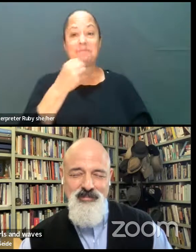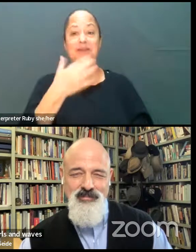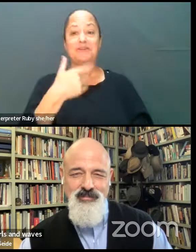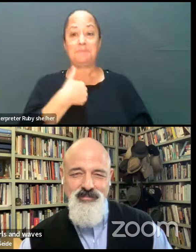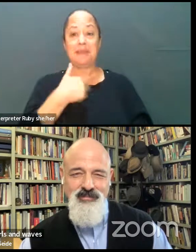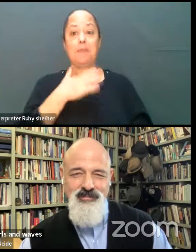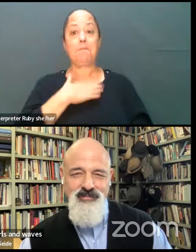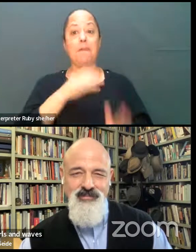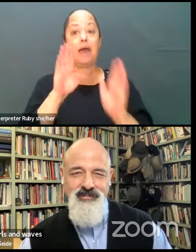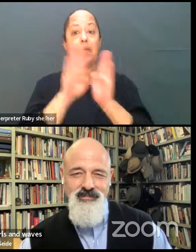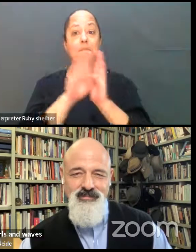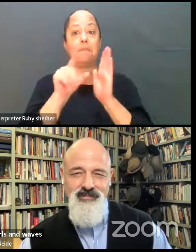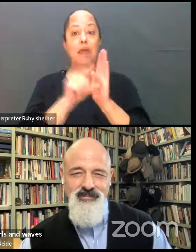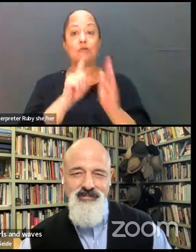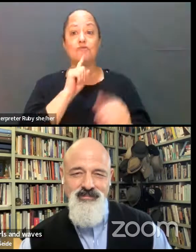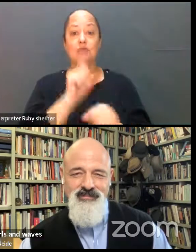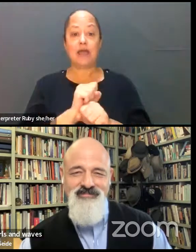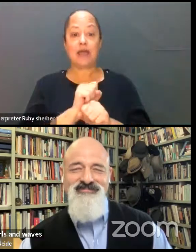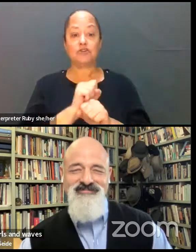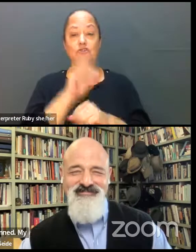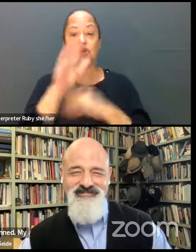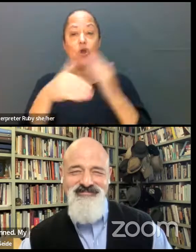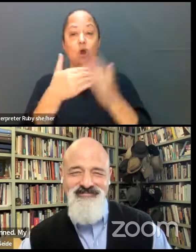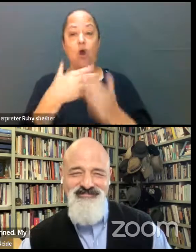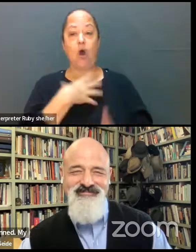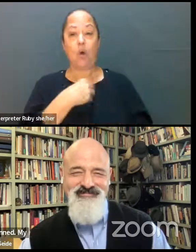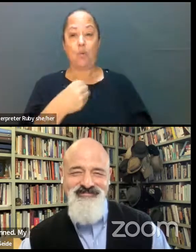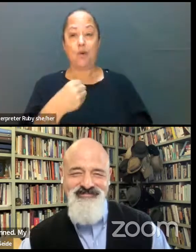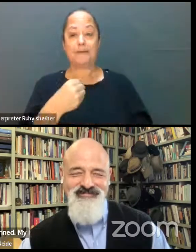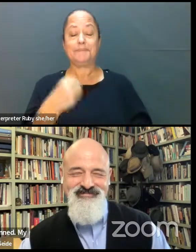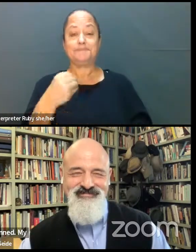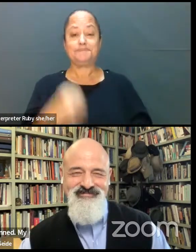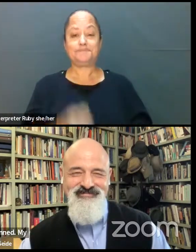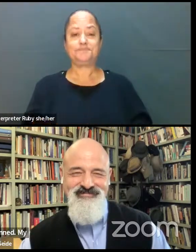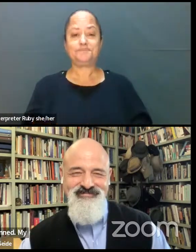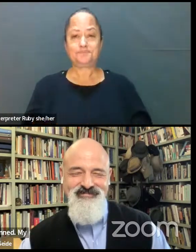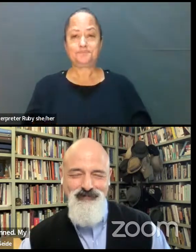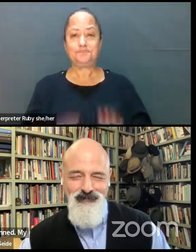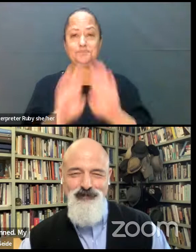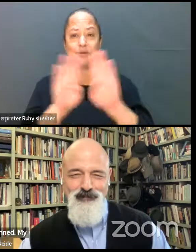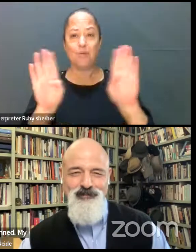And my background is actually all white right now. Just a white wall.